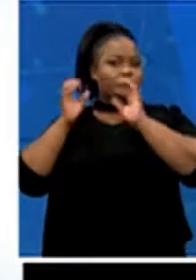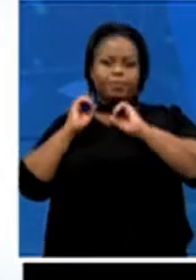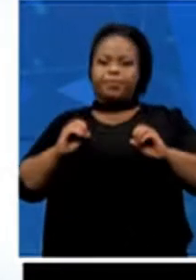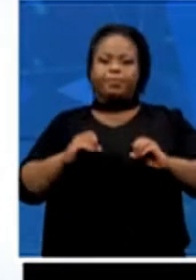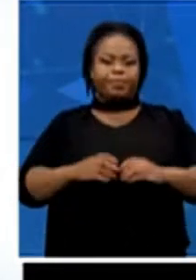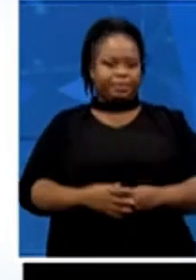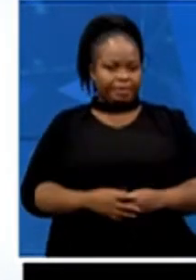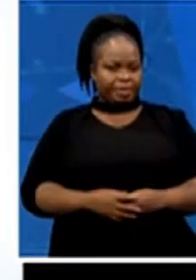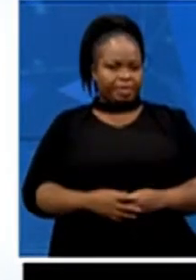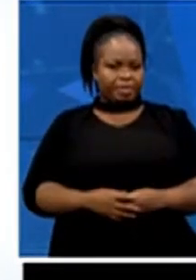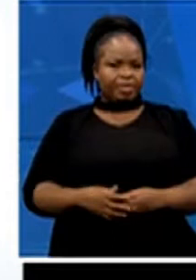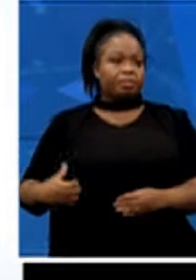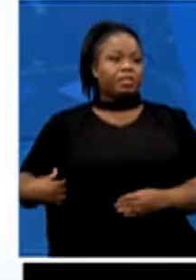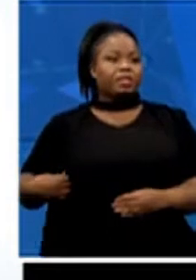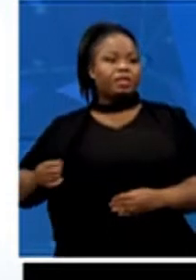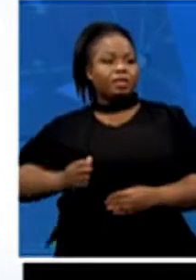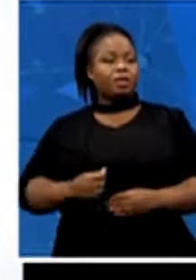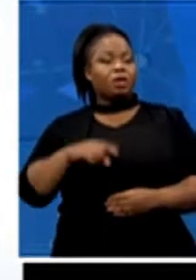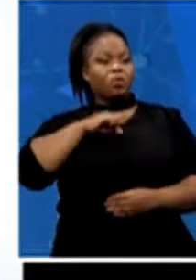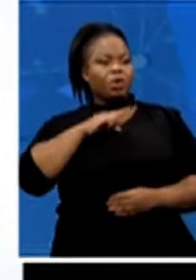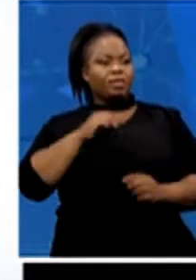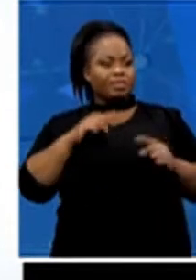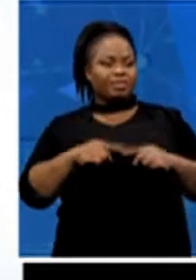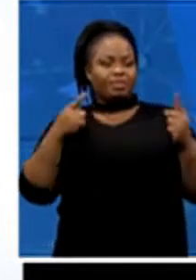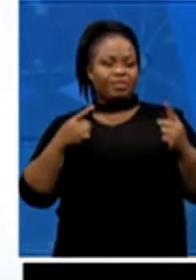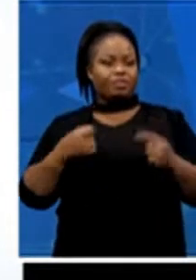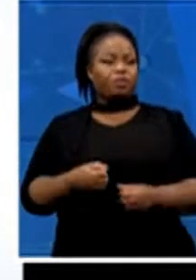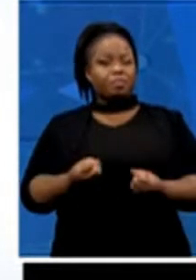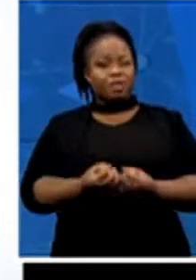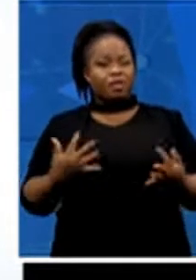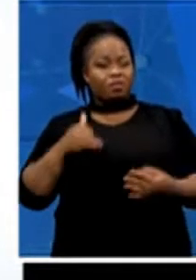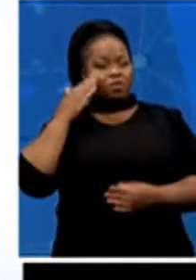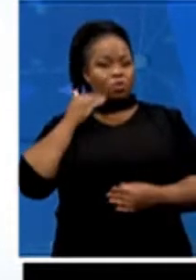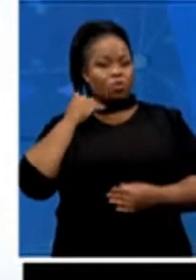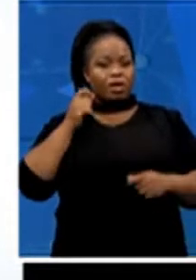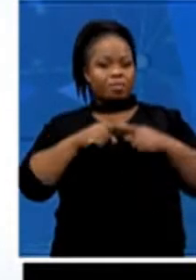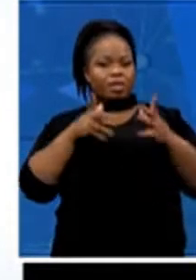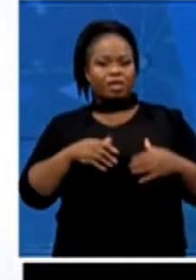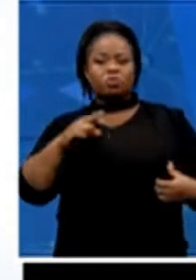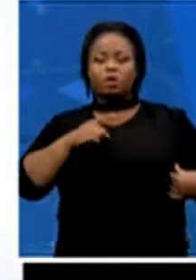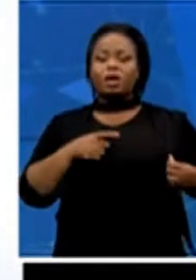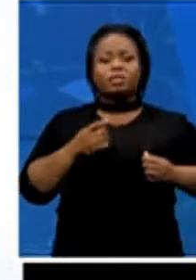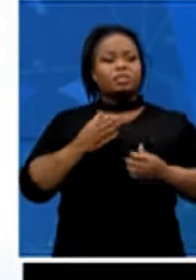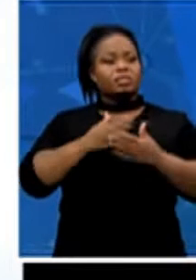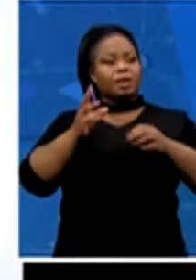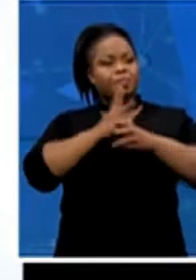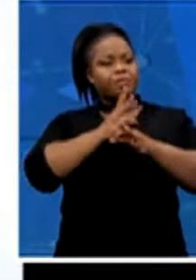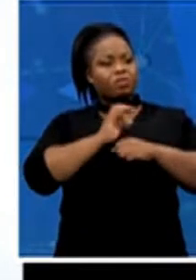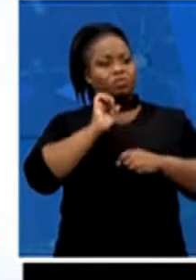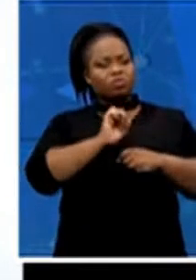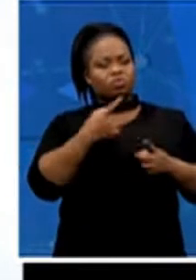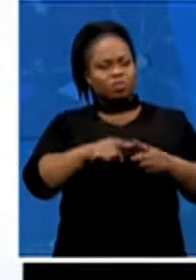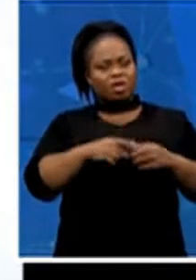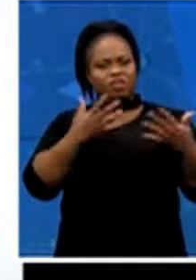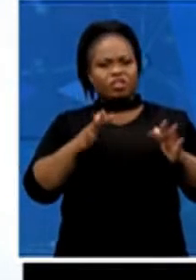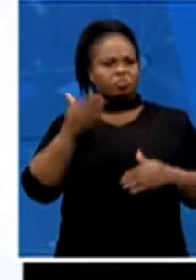difference between many of the white players whose parents had played and particularly grandparents had played. And so that, again, I